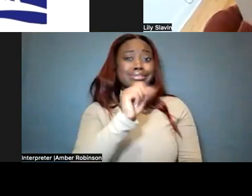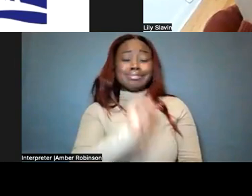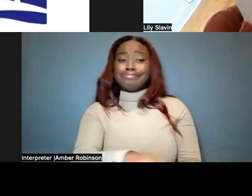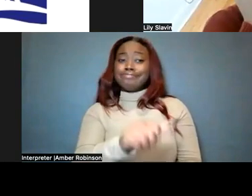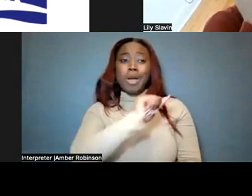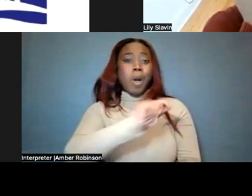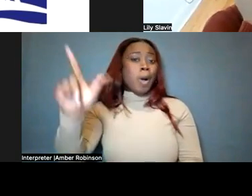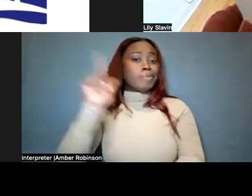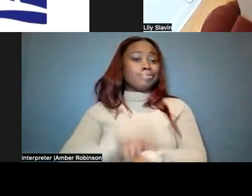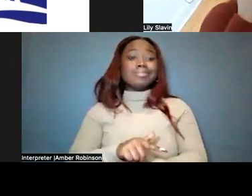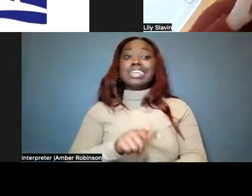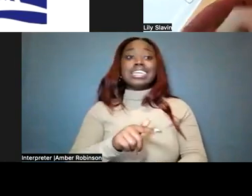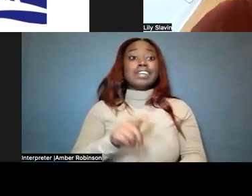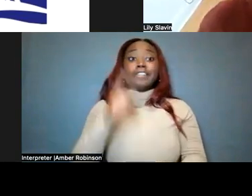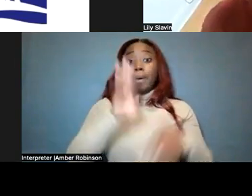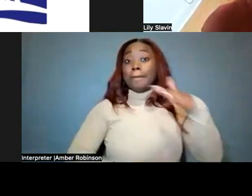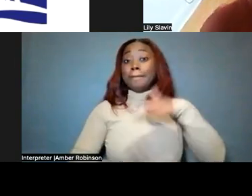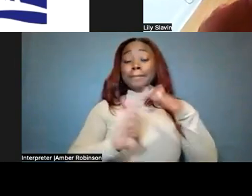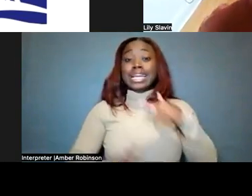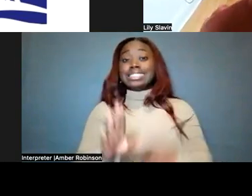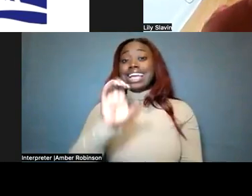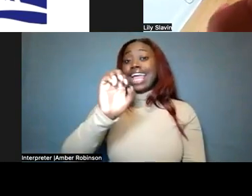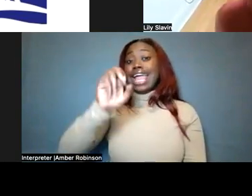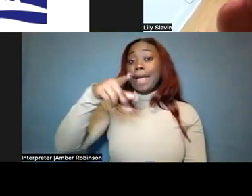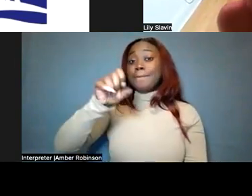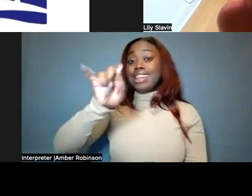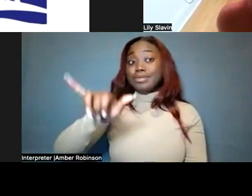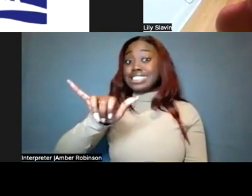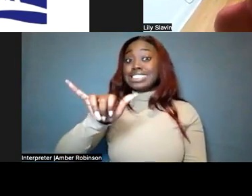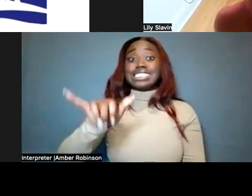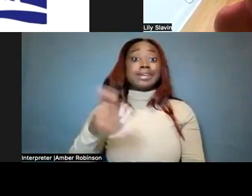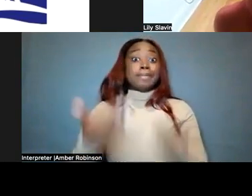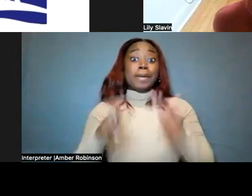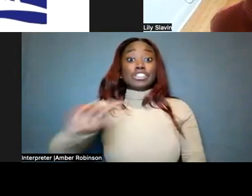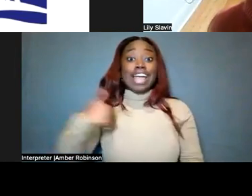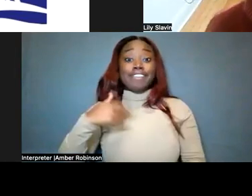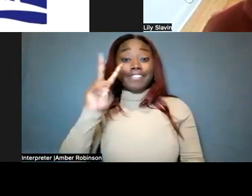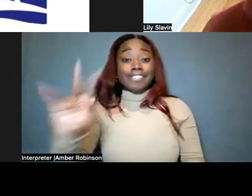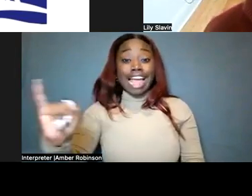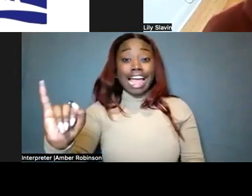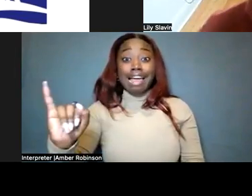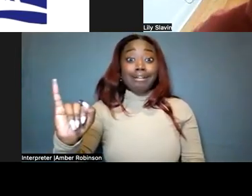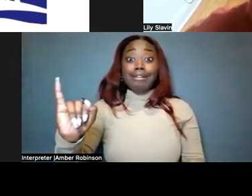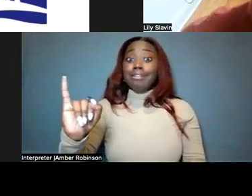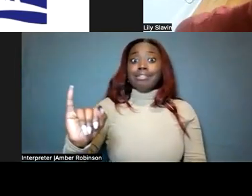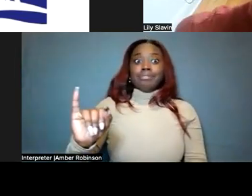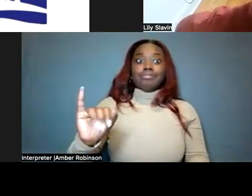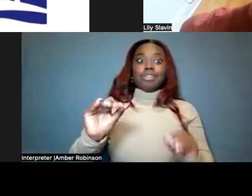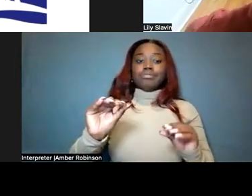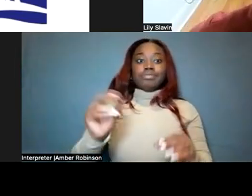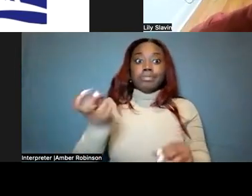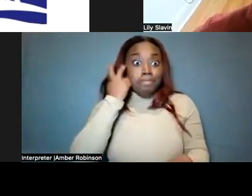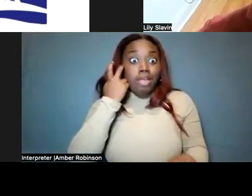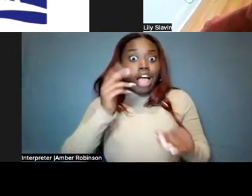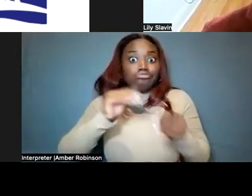just basic like epilepsy, even a child's a visually impaired, not no other disability, visually impaired, they're not going to lose any more sight, they're blind,